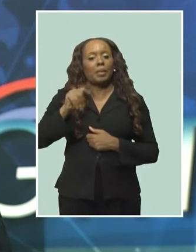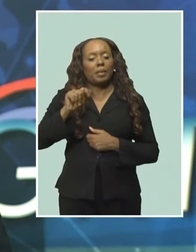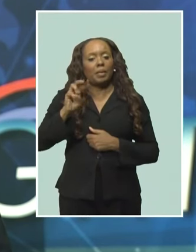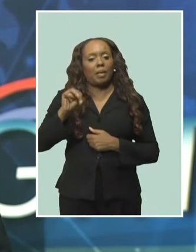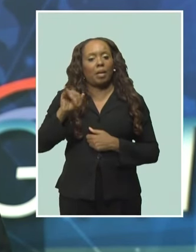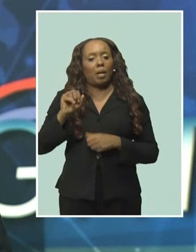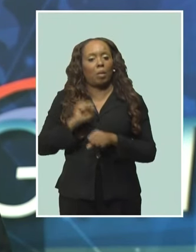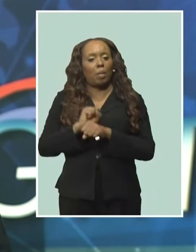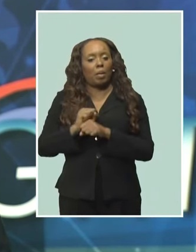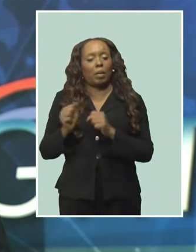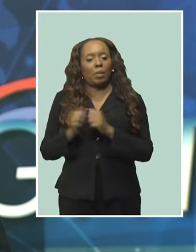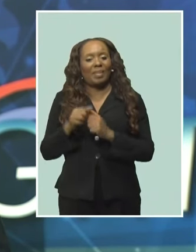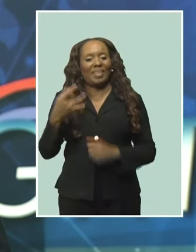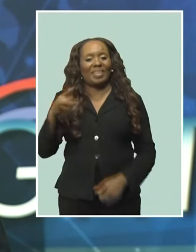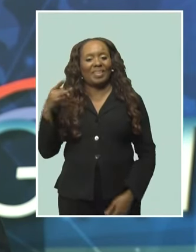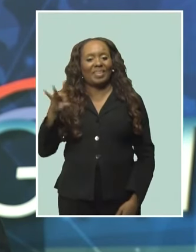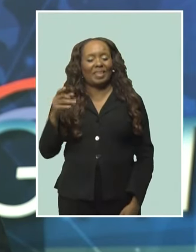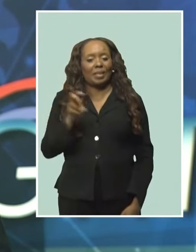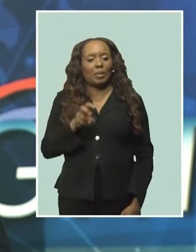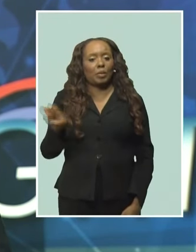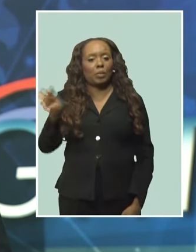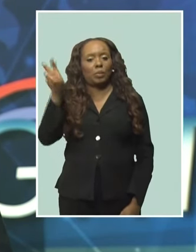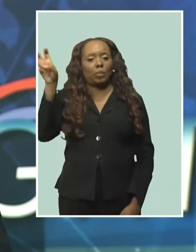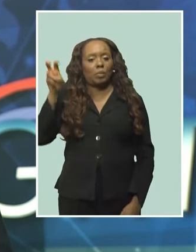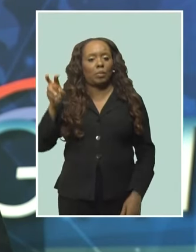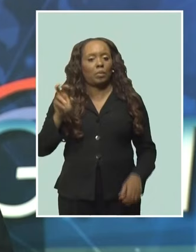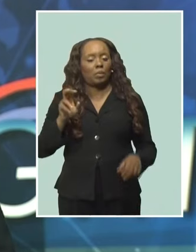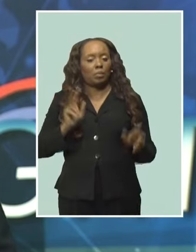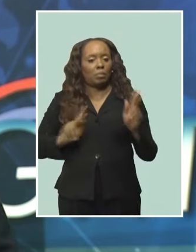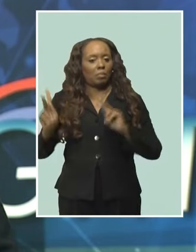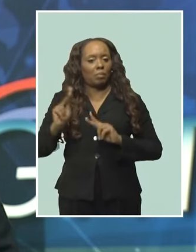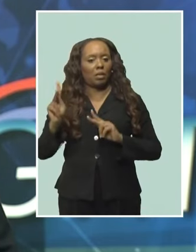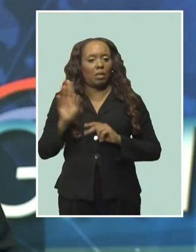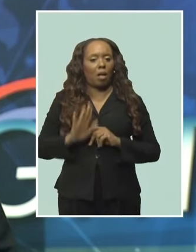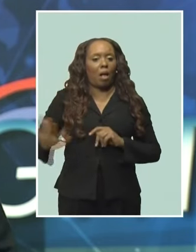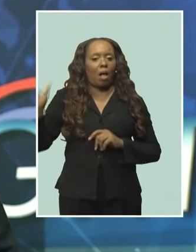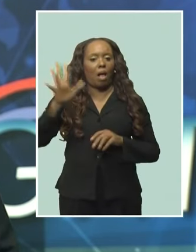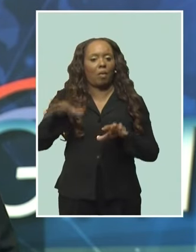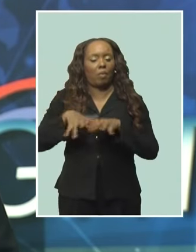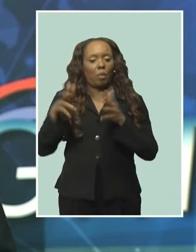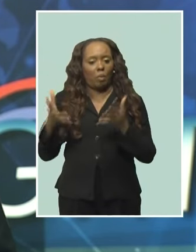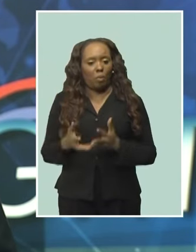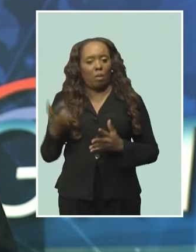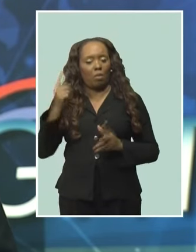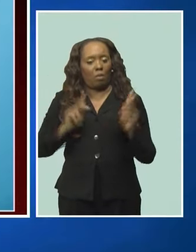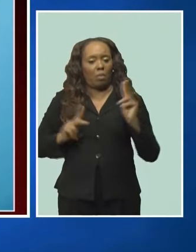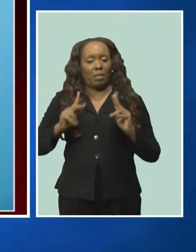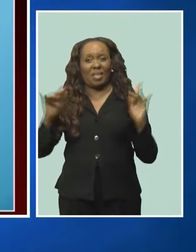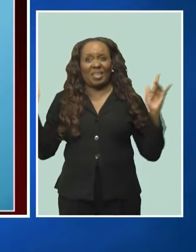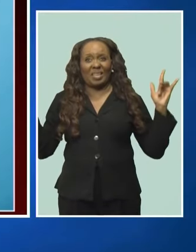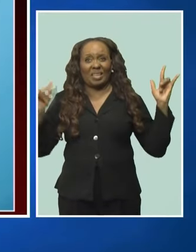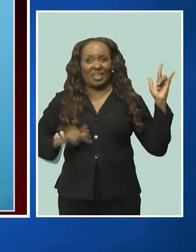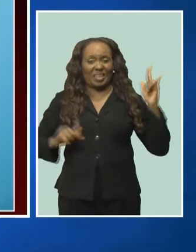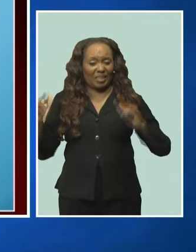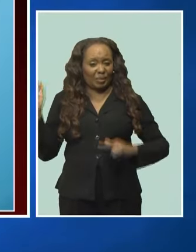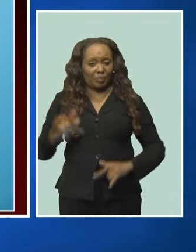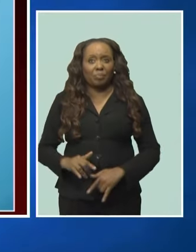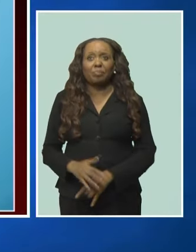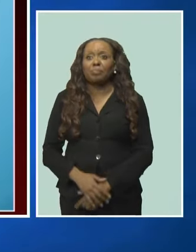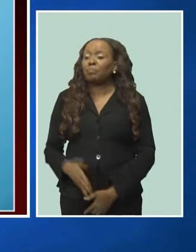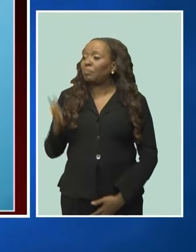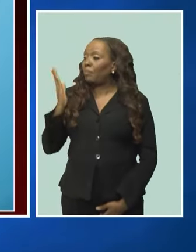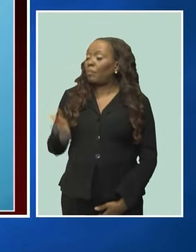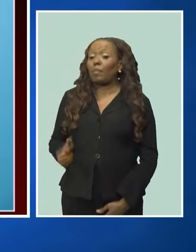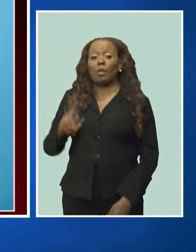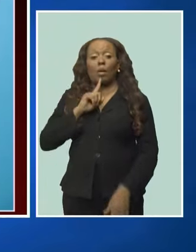tour operators from across the world to get the message out and the tourists in. So we are working really hard to make